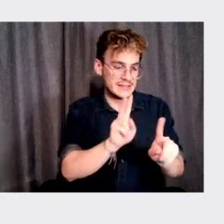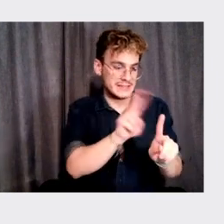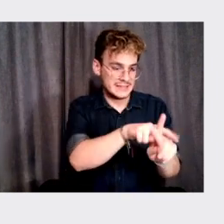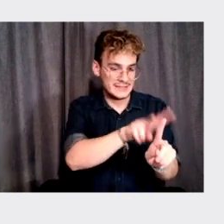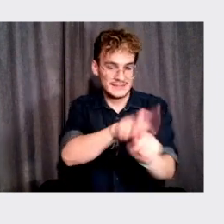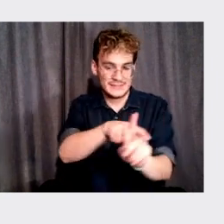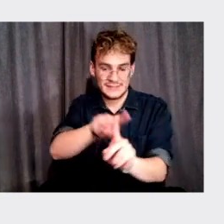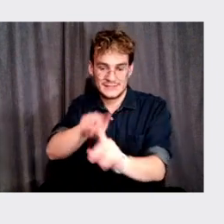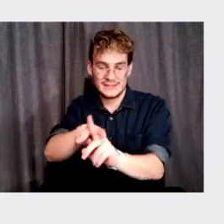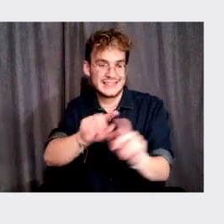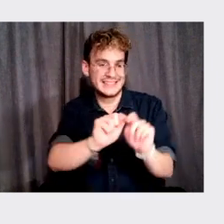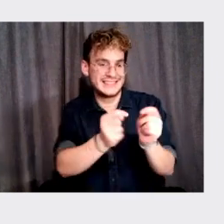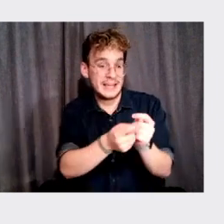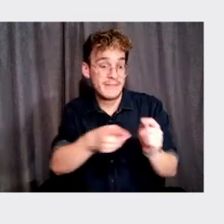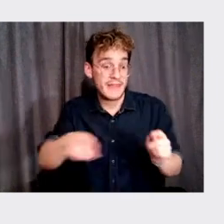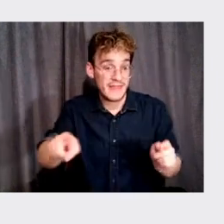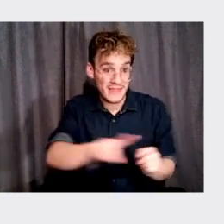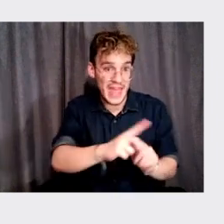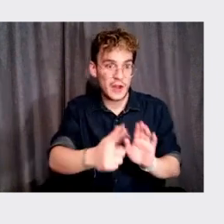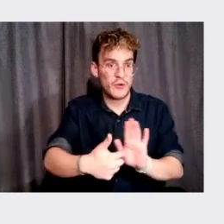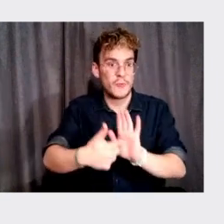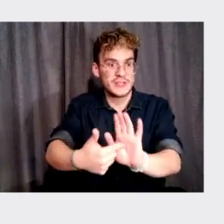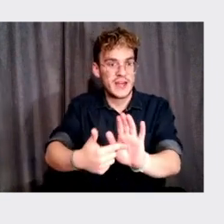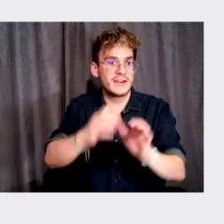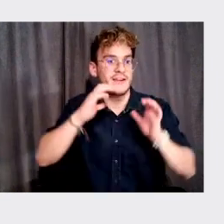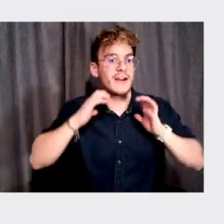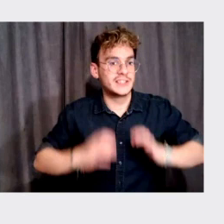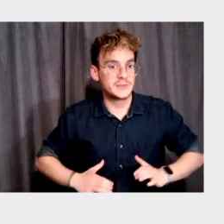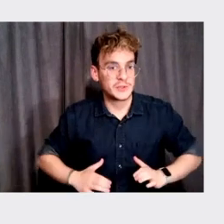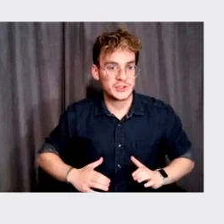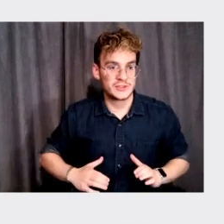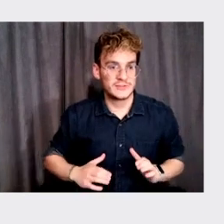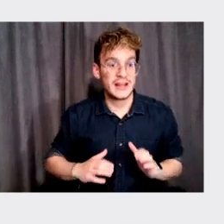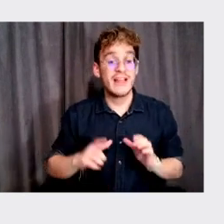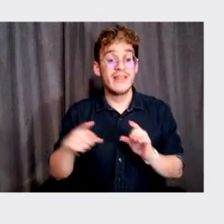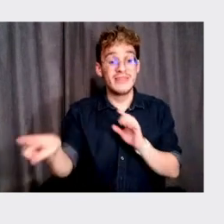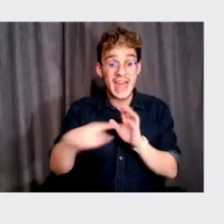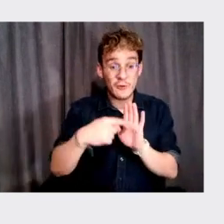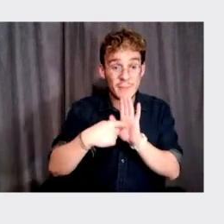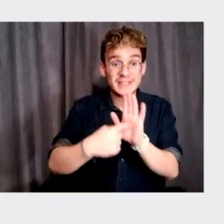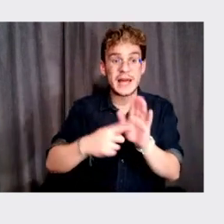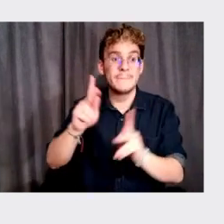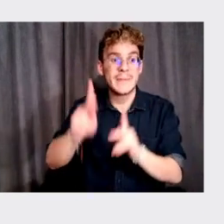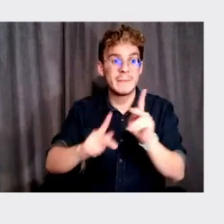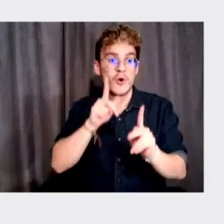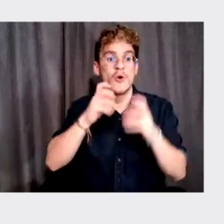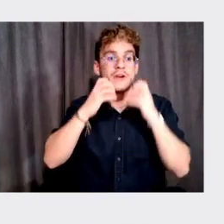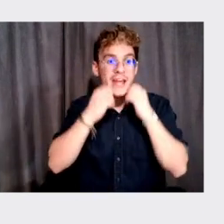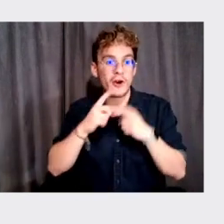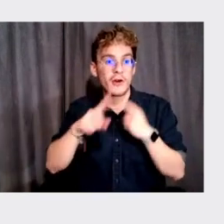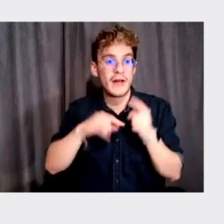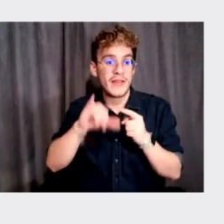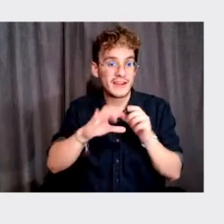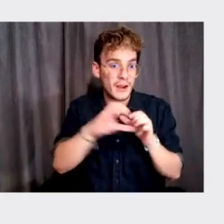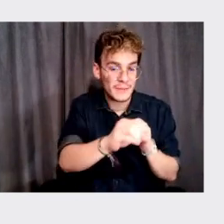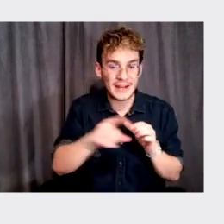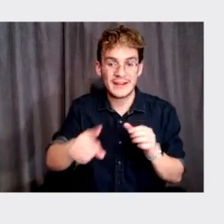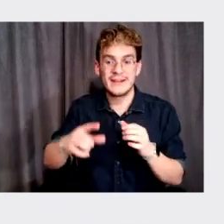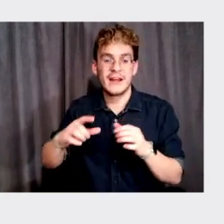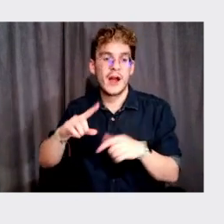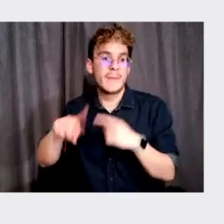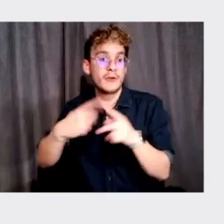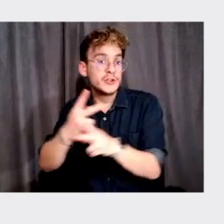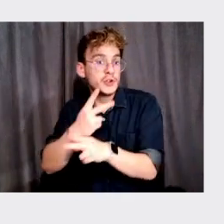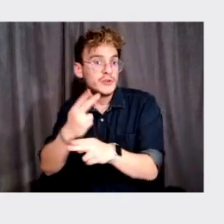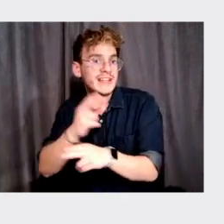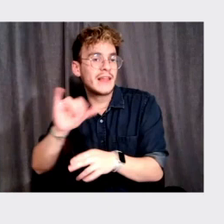projects in a way that represents the customers, uh, and the people that care about those companies and use their products. Right. So it's very